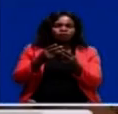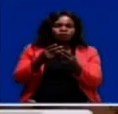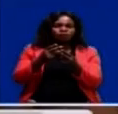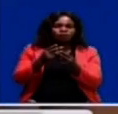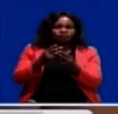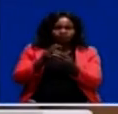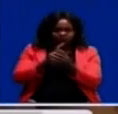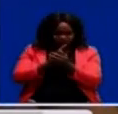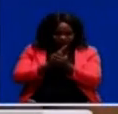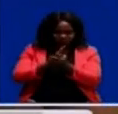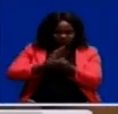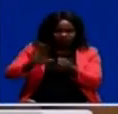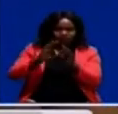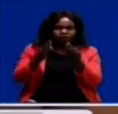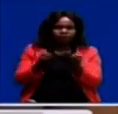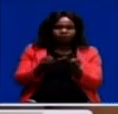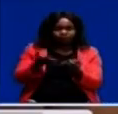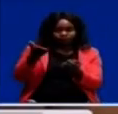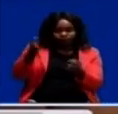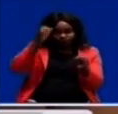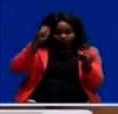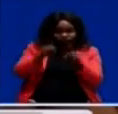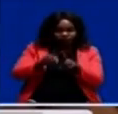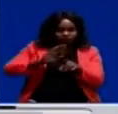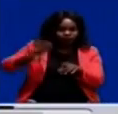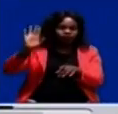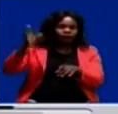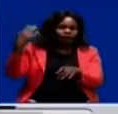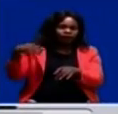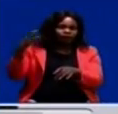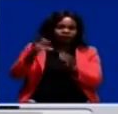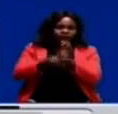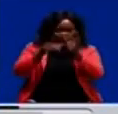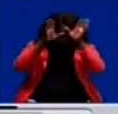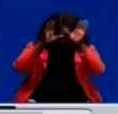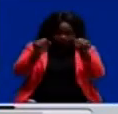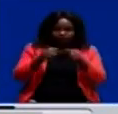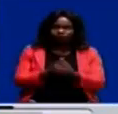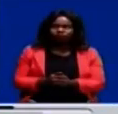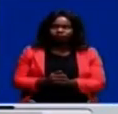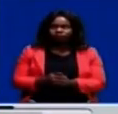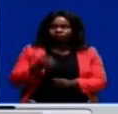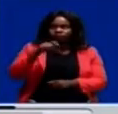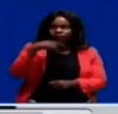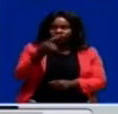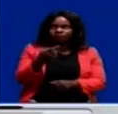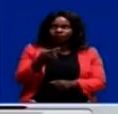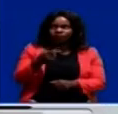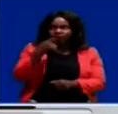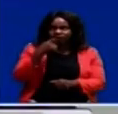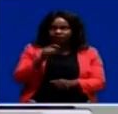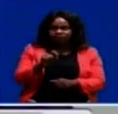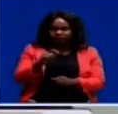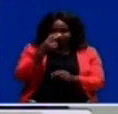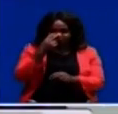Anthony Musonda is a brother to the late former Vice President. He says we should seek to be